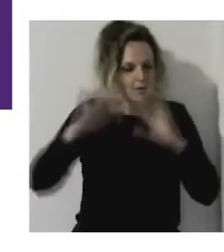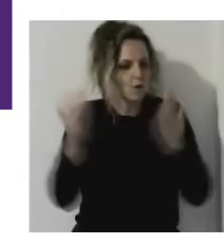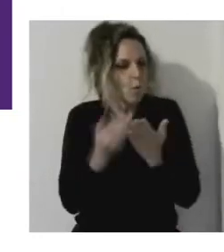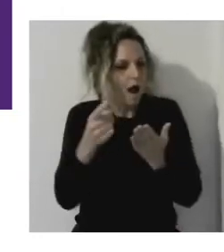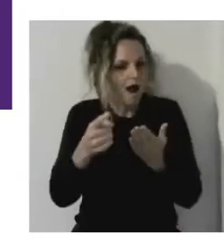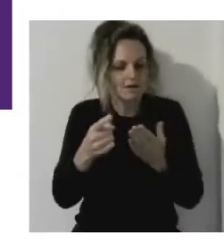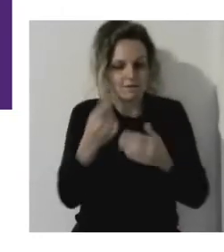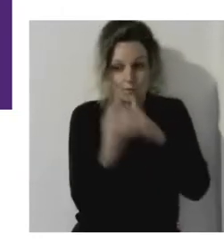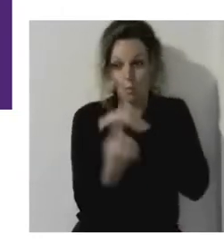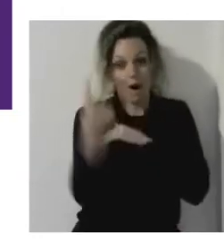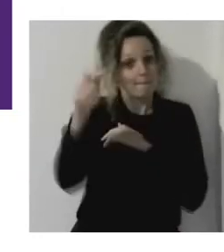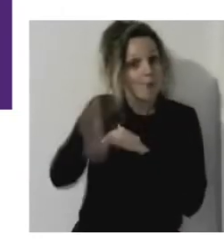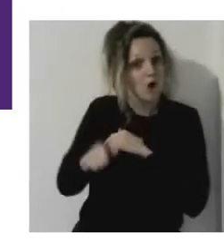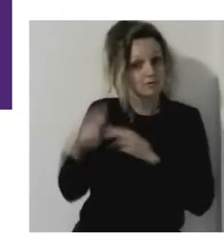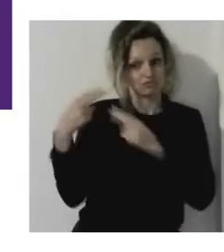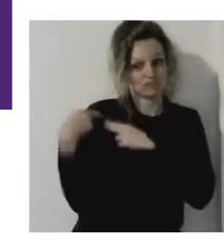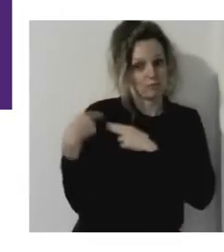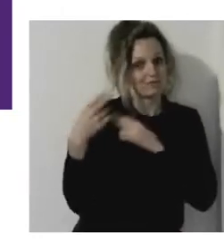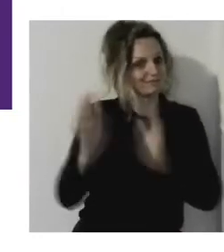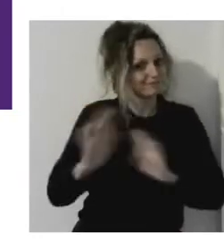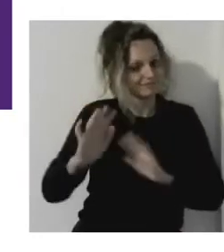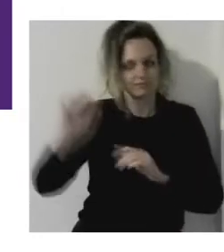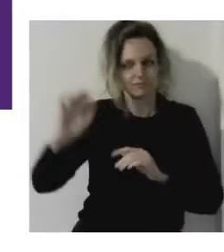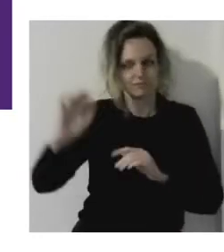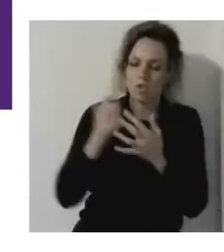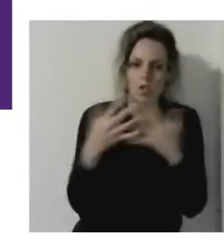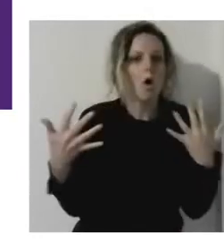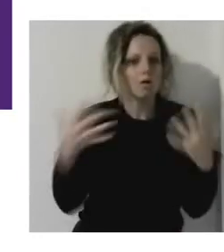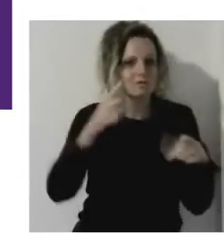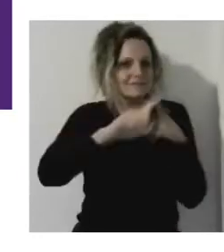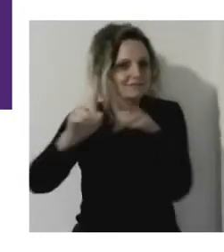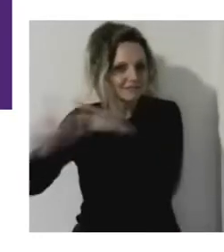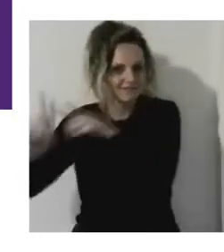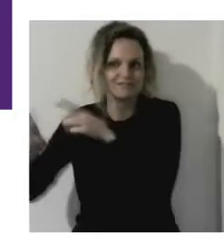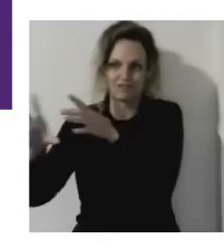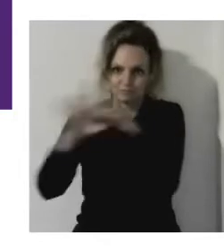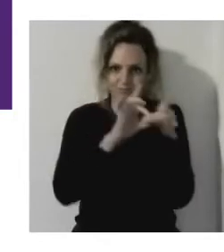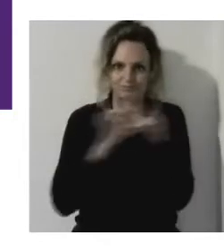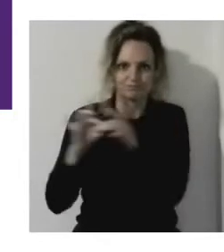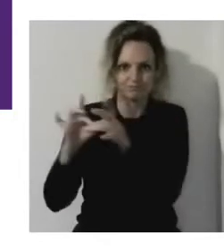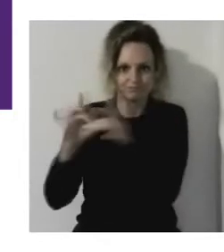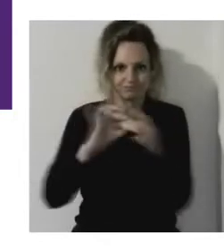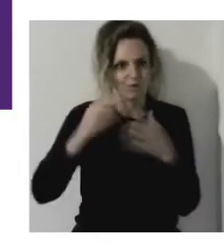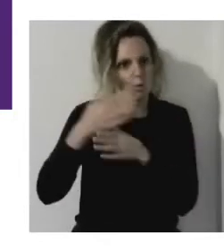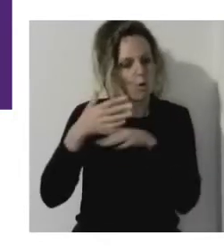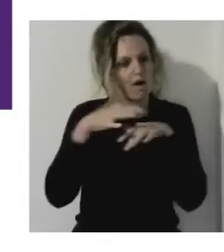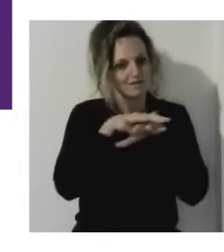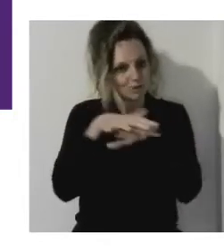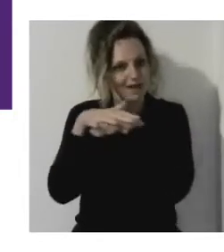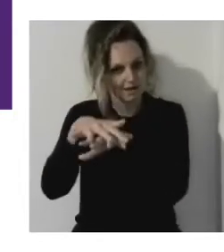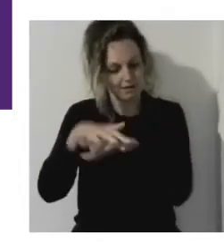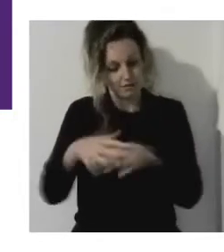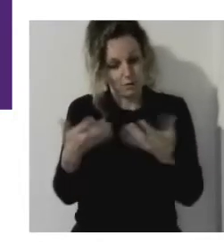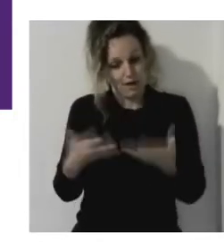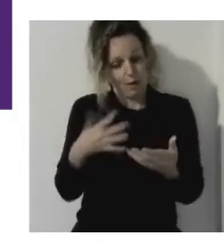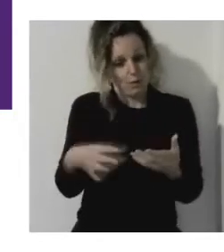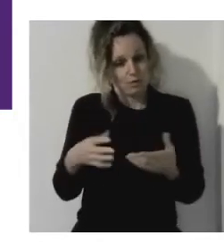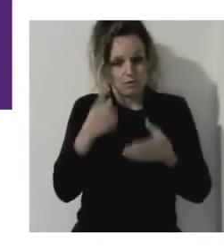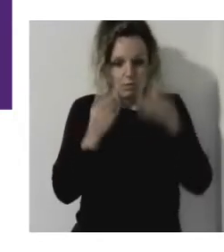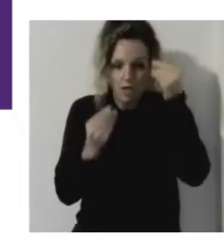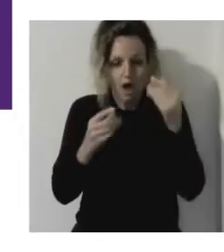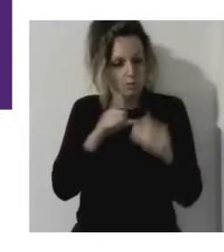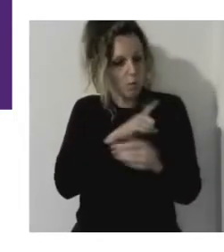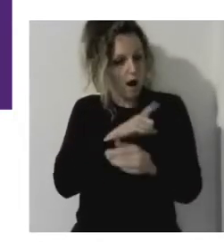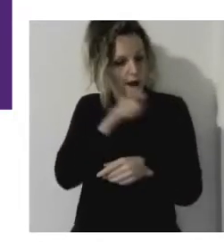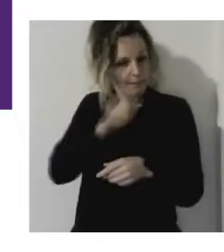that's needed, how we're to make change happen within organisations, and what reasons people will have for making those changes. So the opening session,